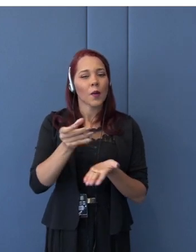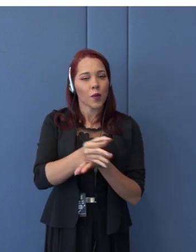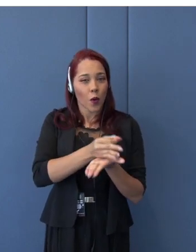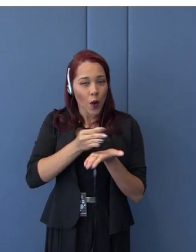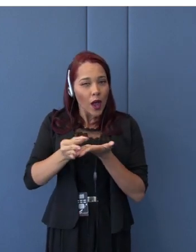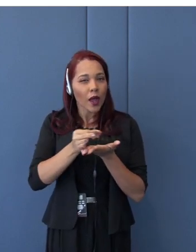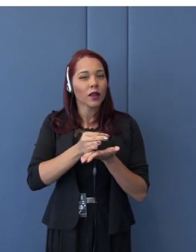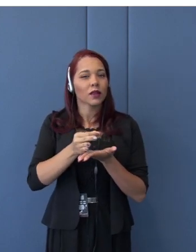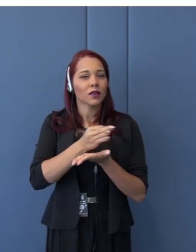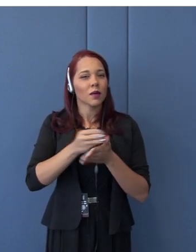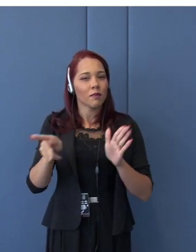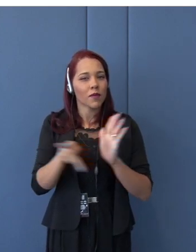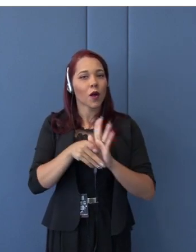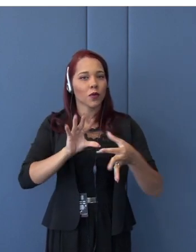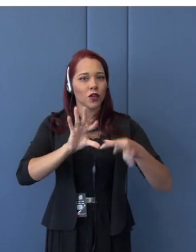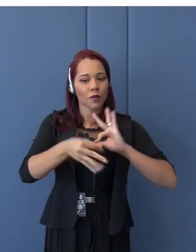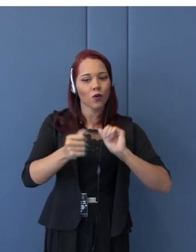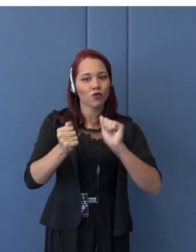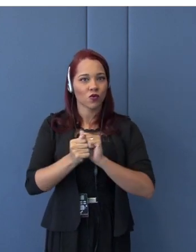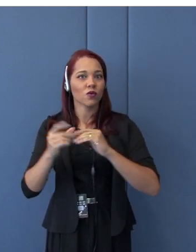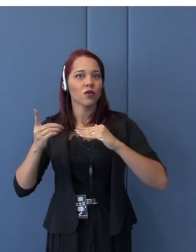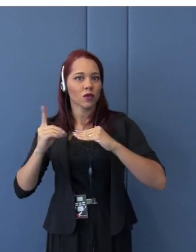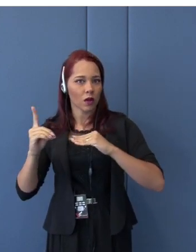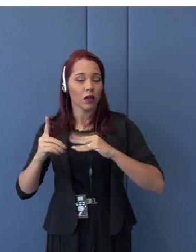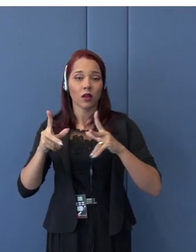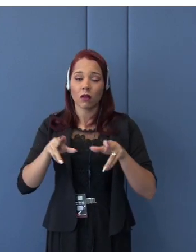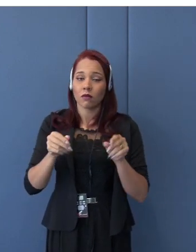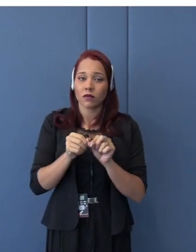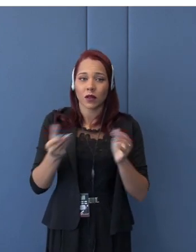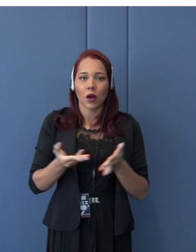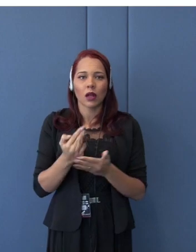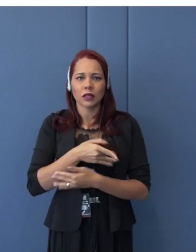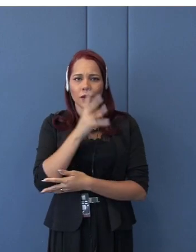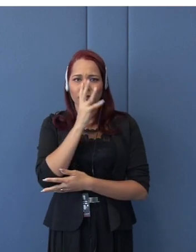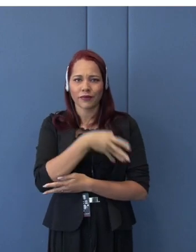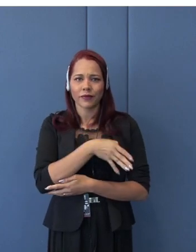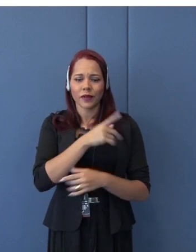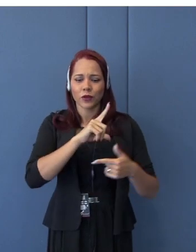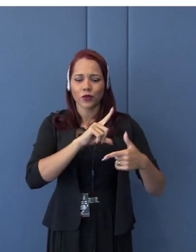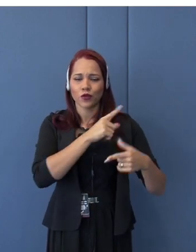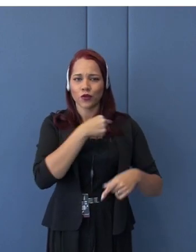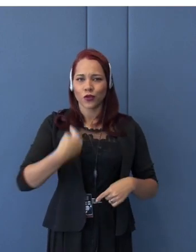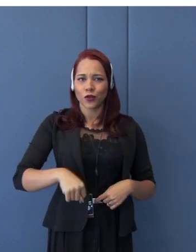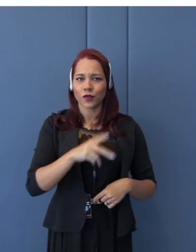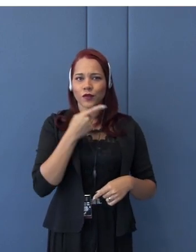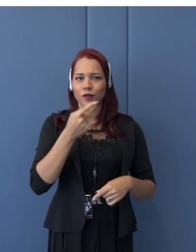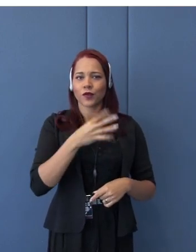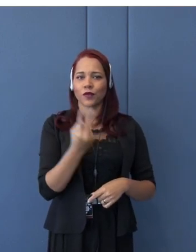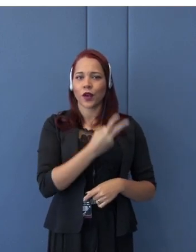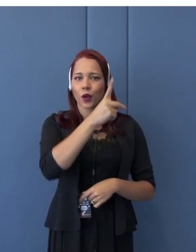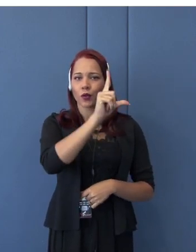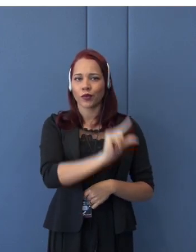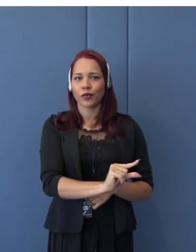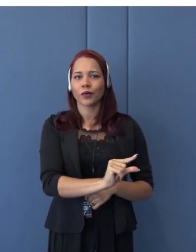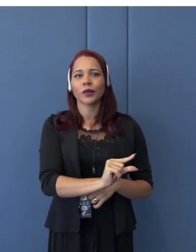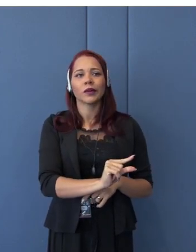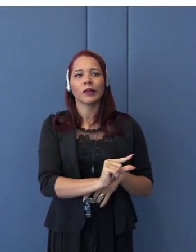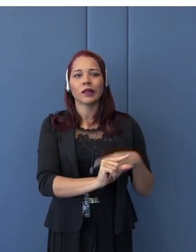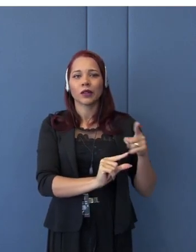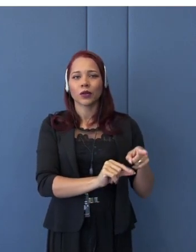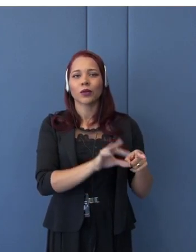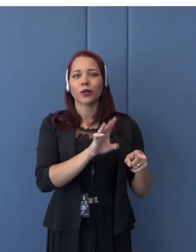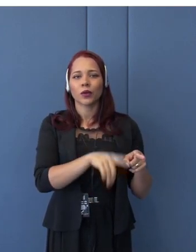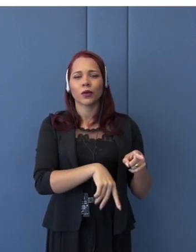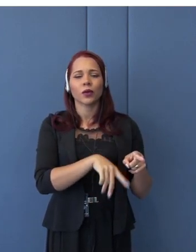just like we do now, we accuse China for lowering their value of renminbi so that